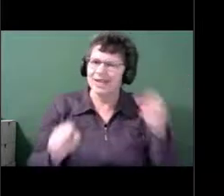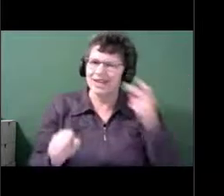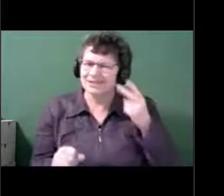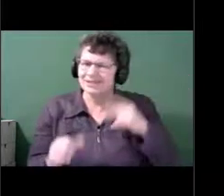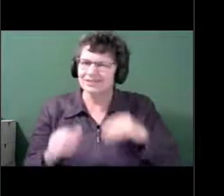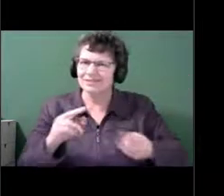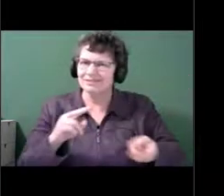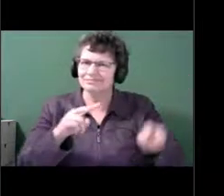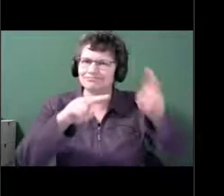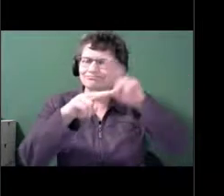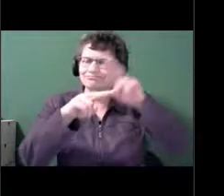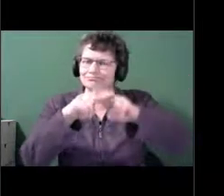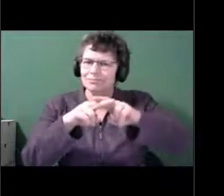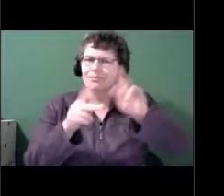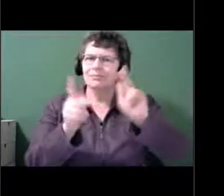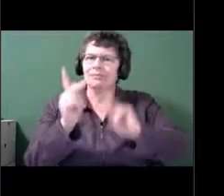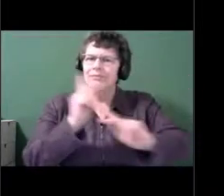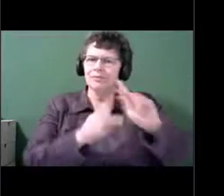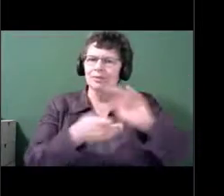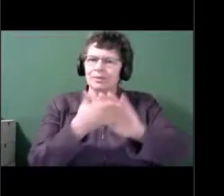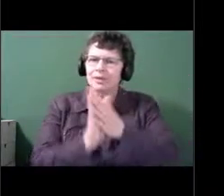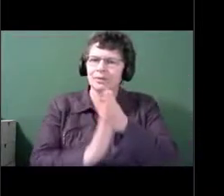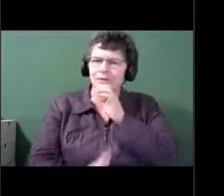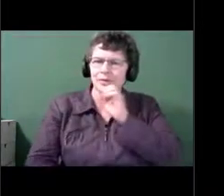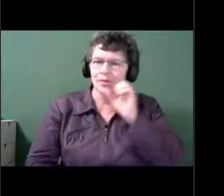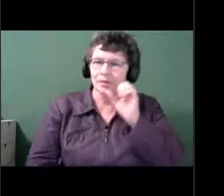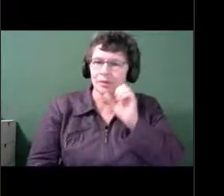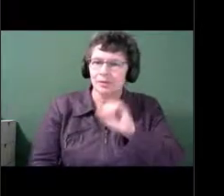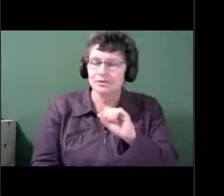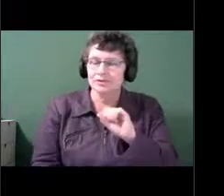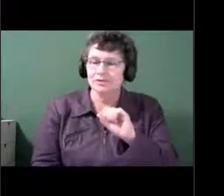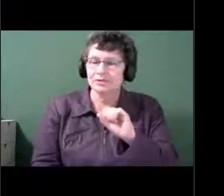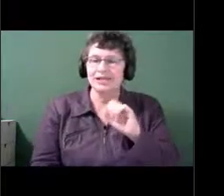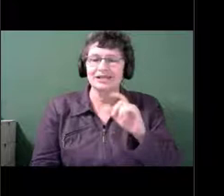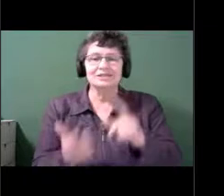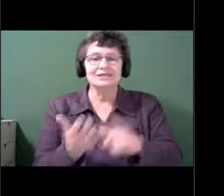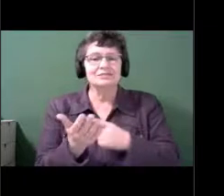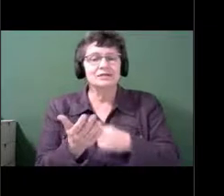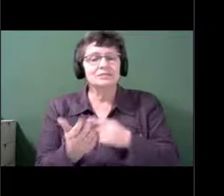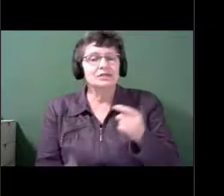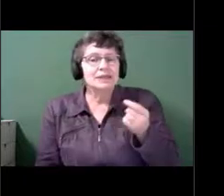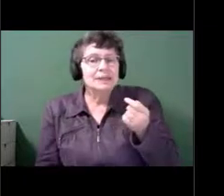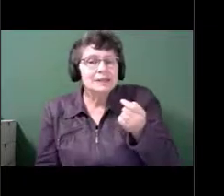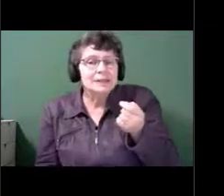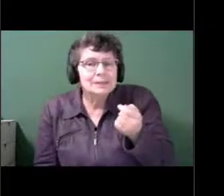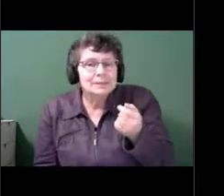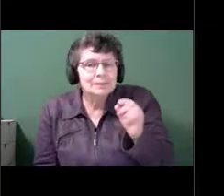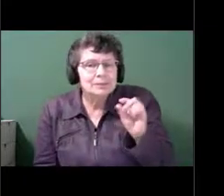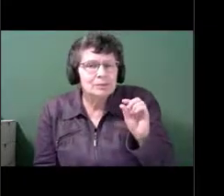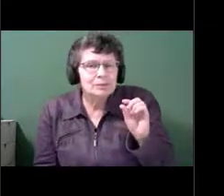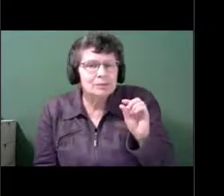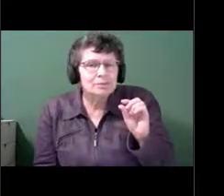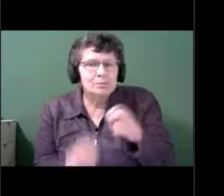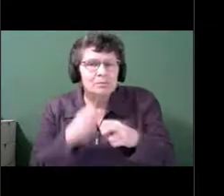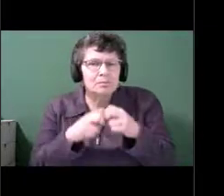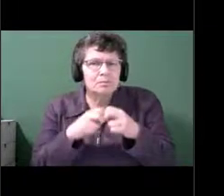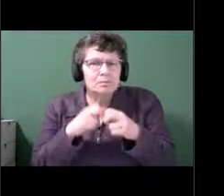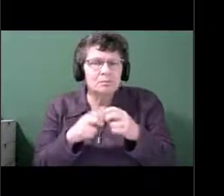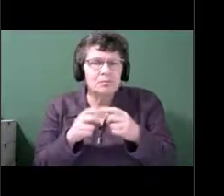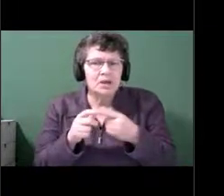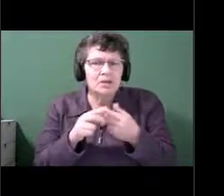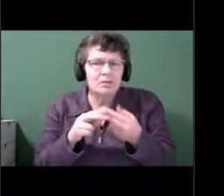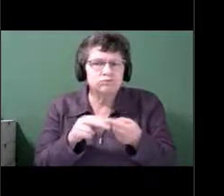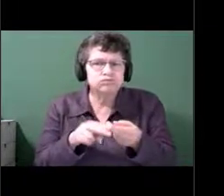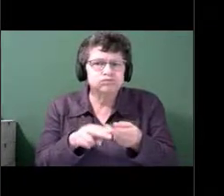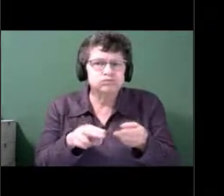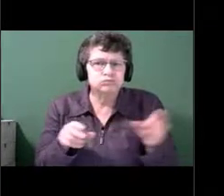sometimes, you know, we just have to deal with a package